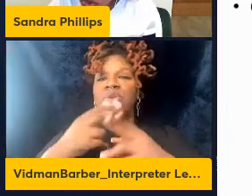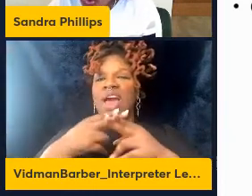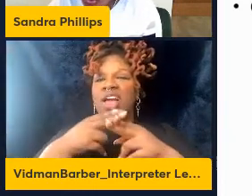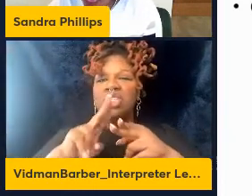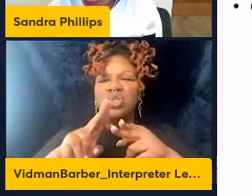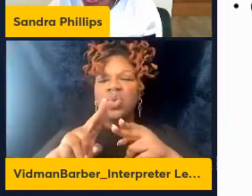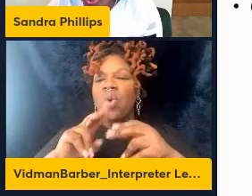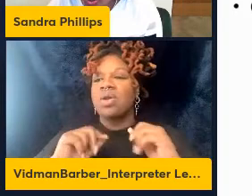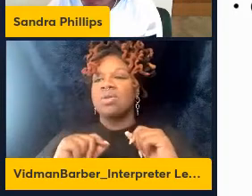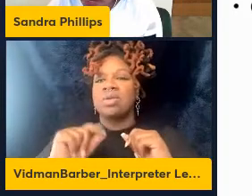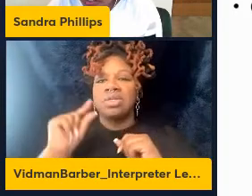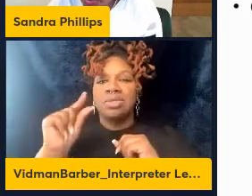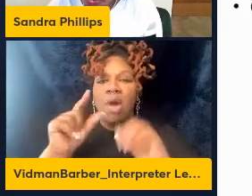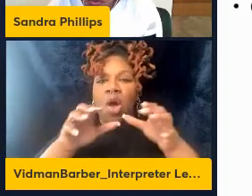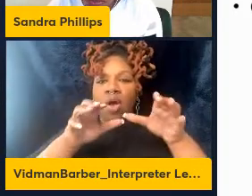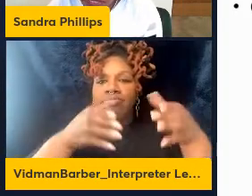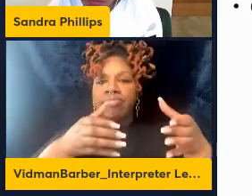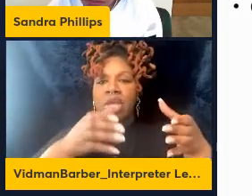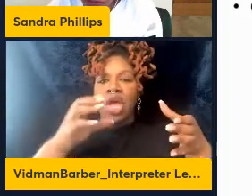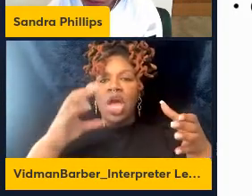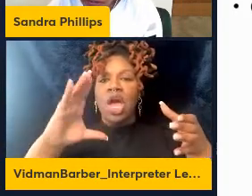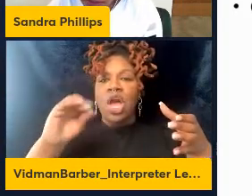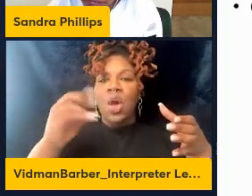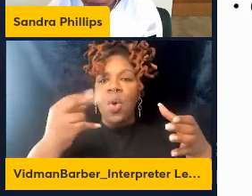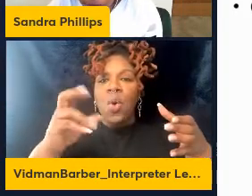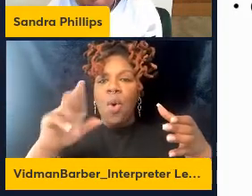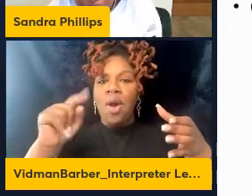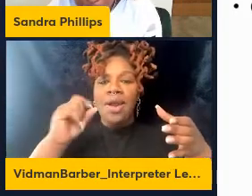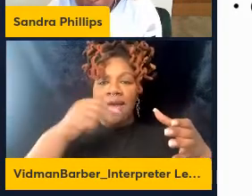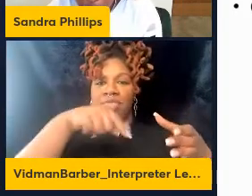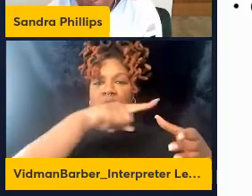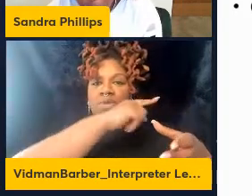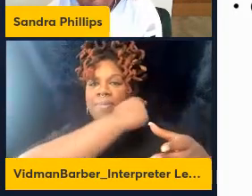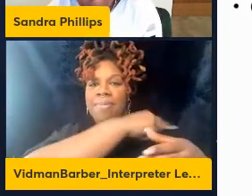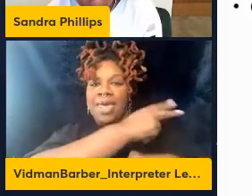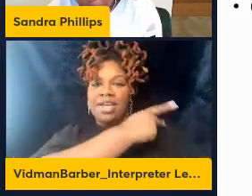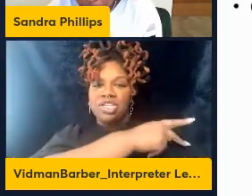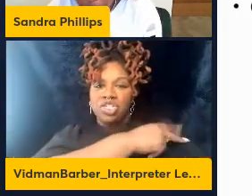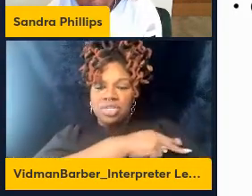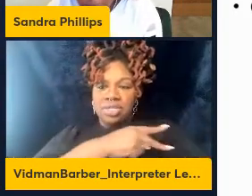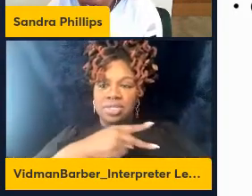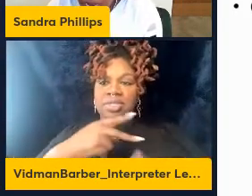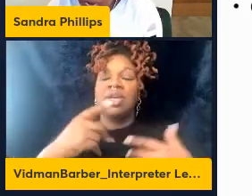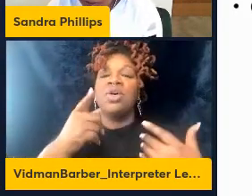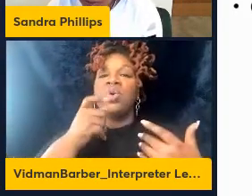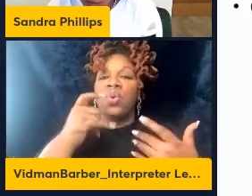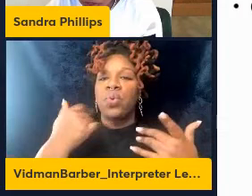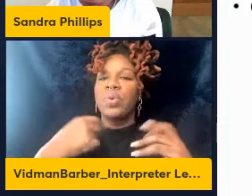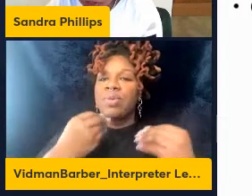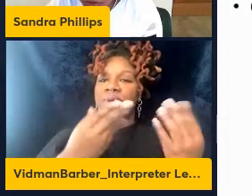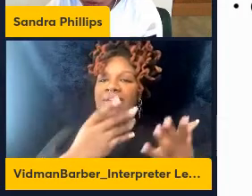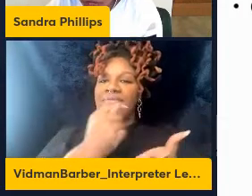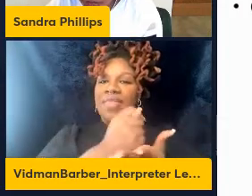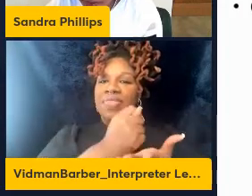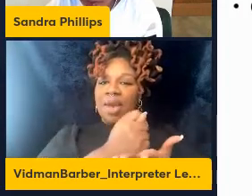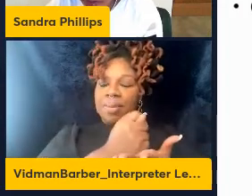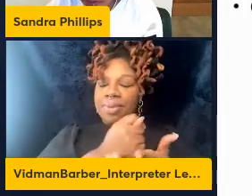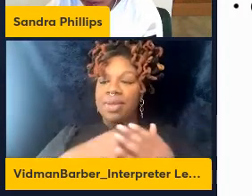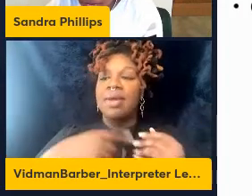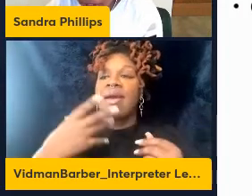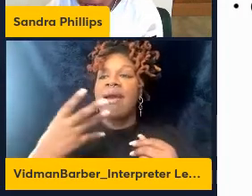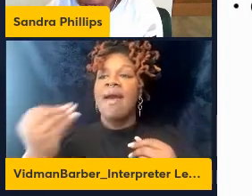a small cohort of patients who received nivolumab as a first-line therapy. We're going to